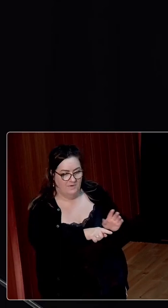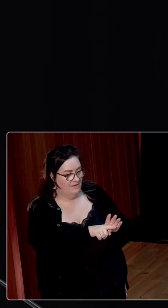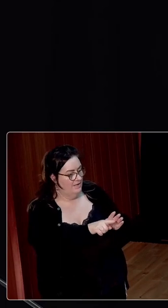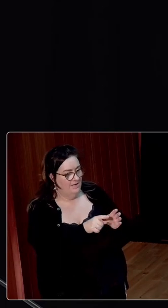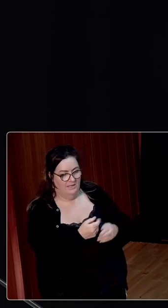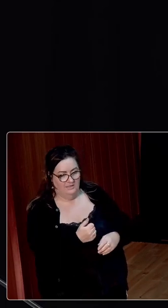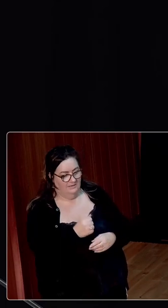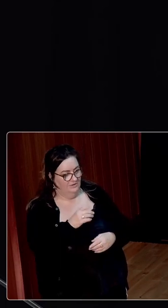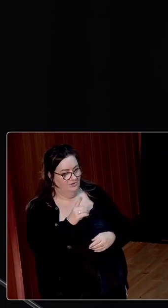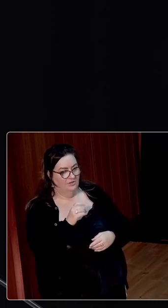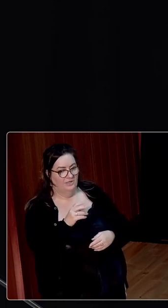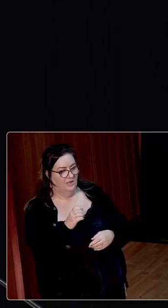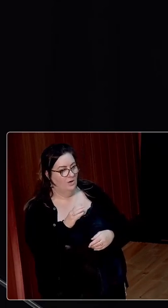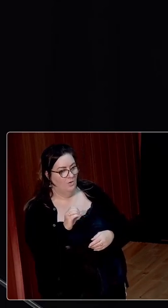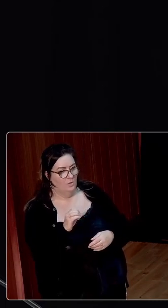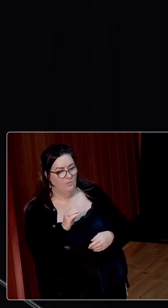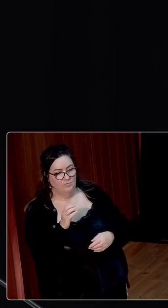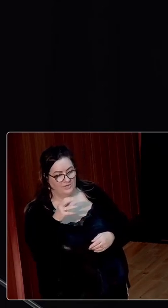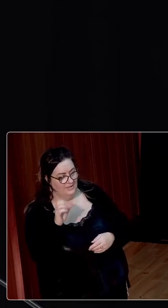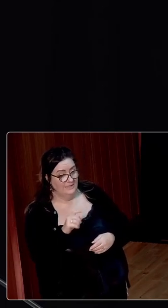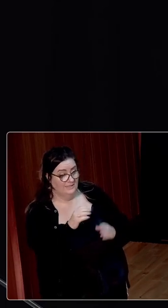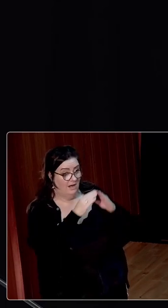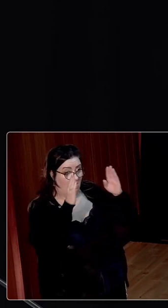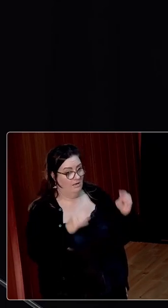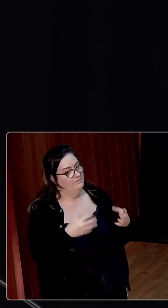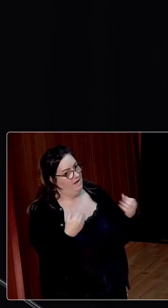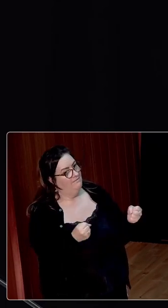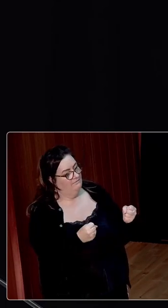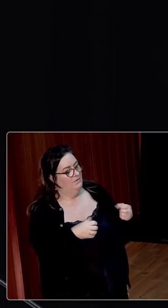in the pages of Donegal Brian TD in the UCD archives.